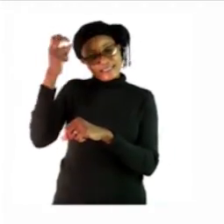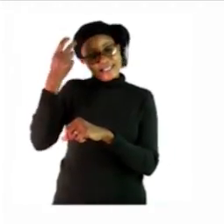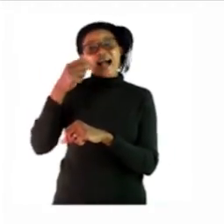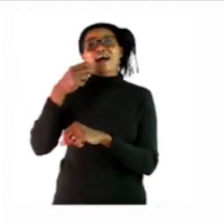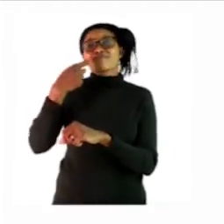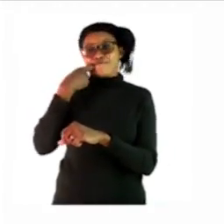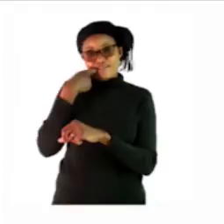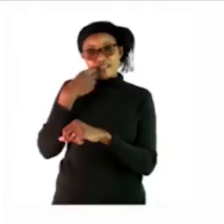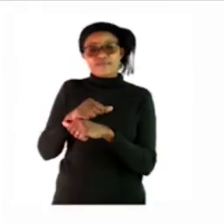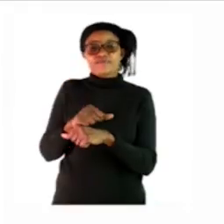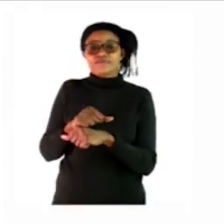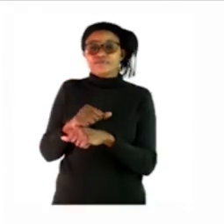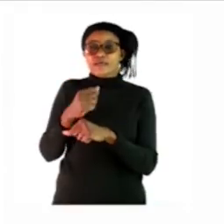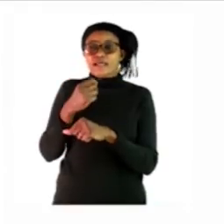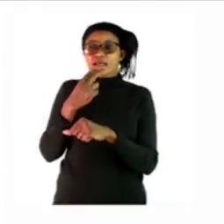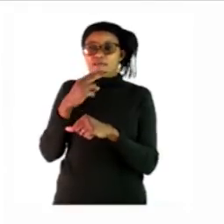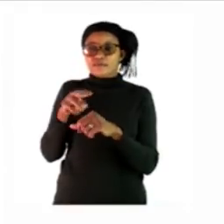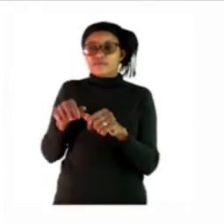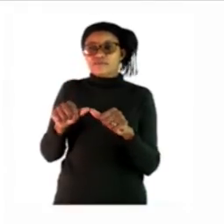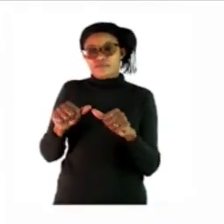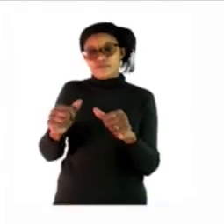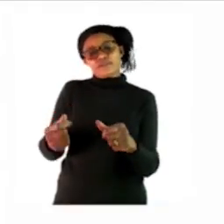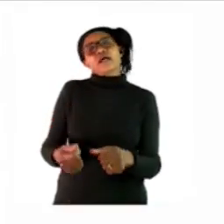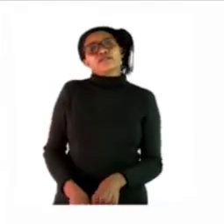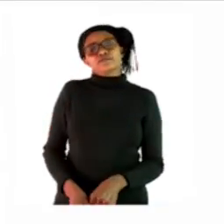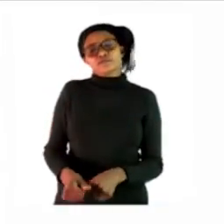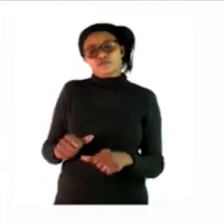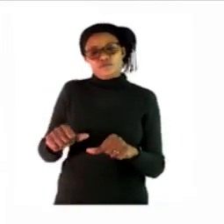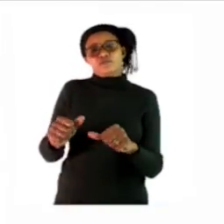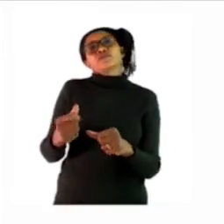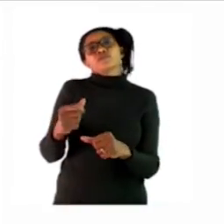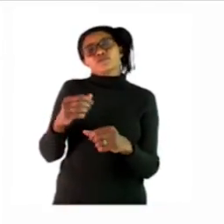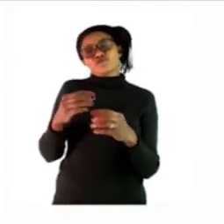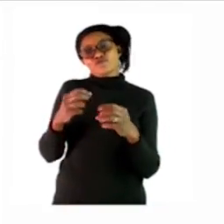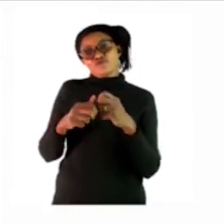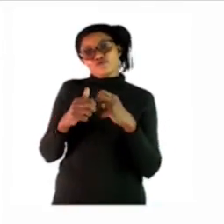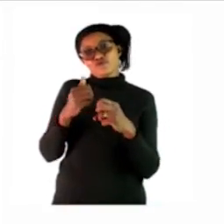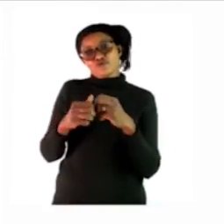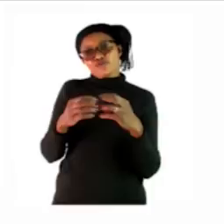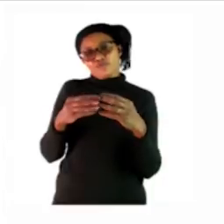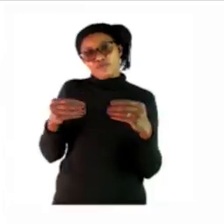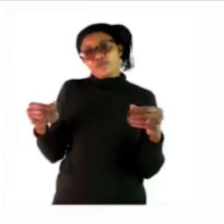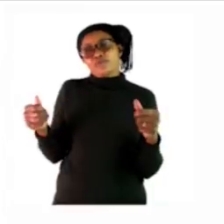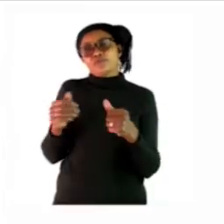if you will be able to solve that problems good